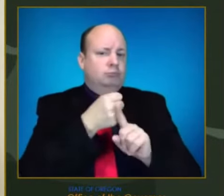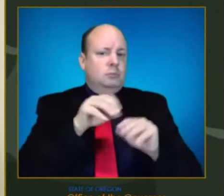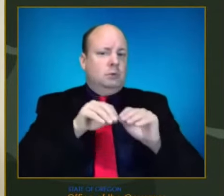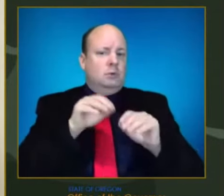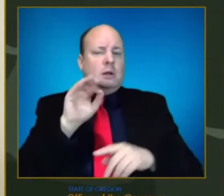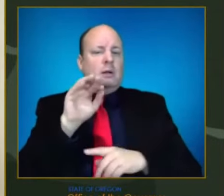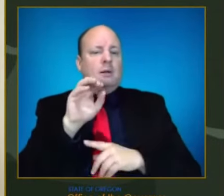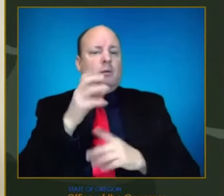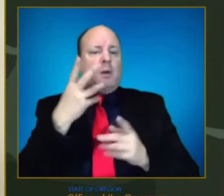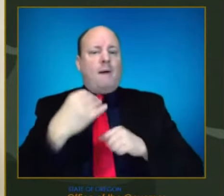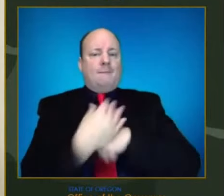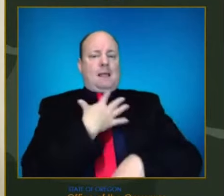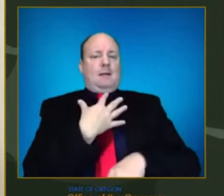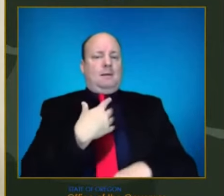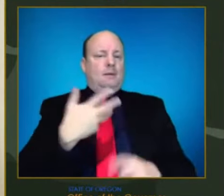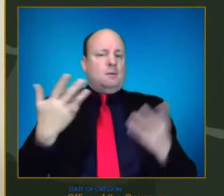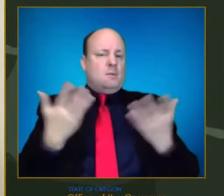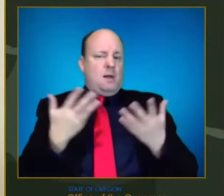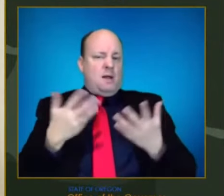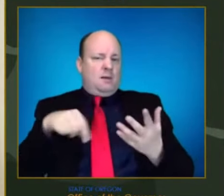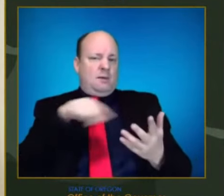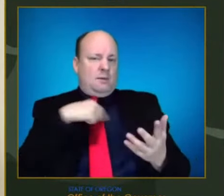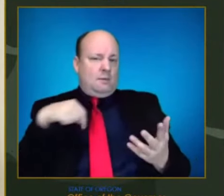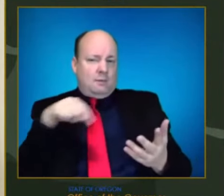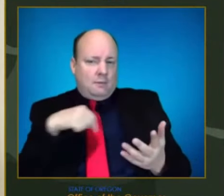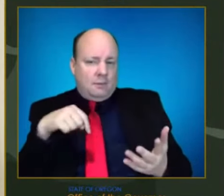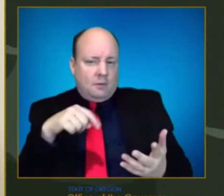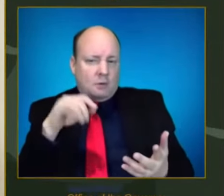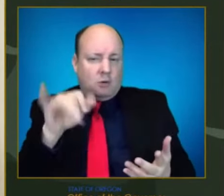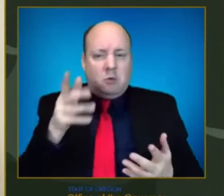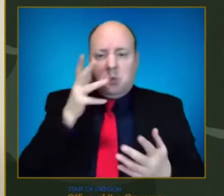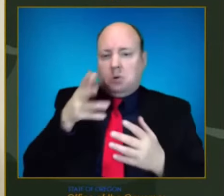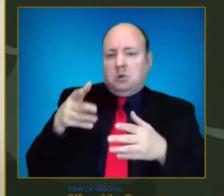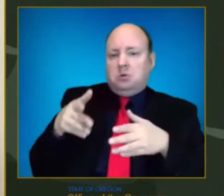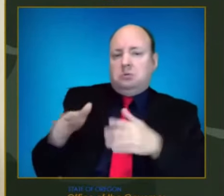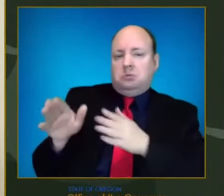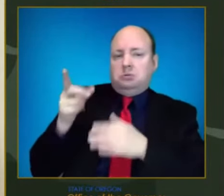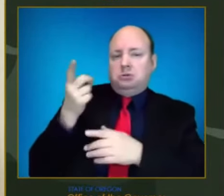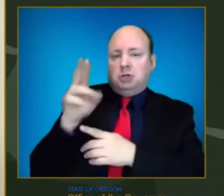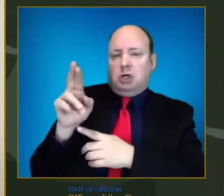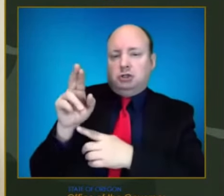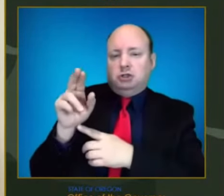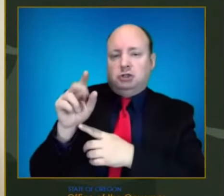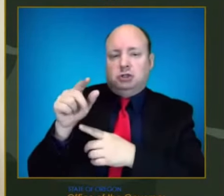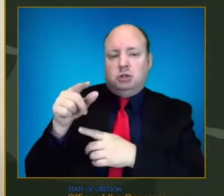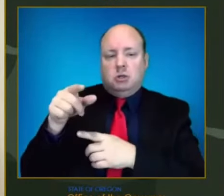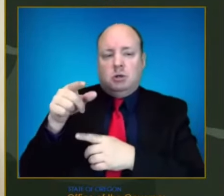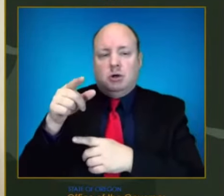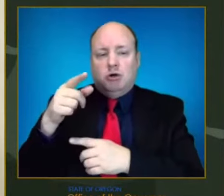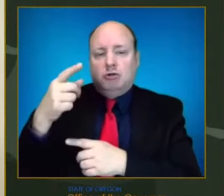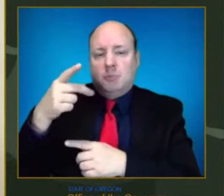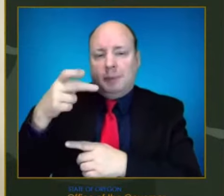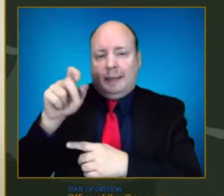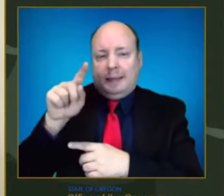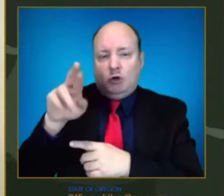Thank you, Gary, for your question. And I'm going to turn it over to Dr. Graven and the folks at OHSU.